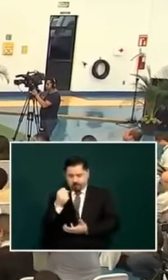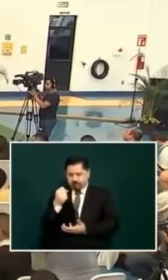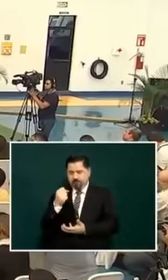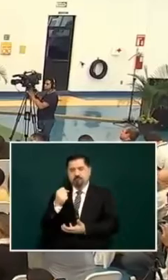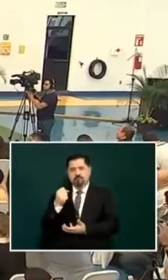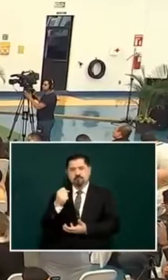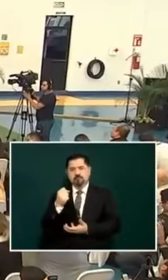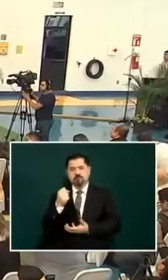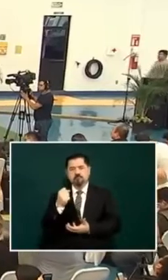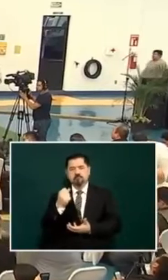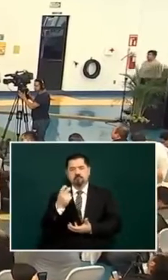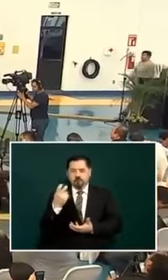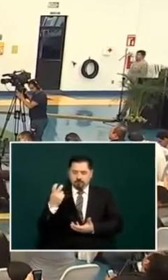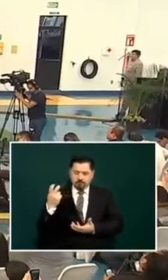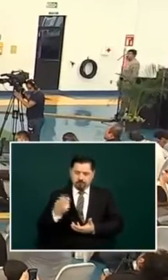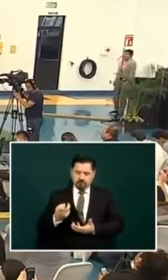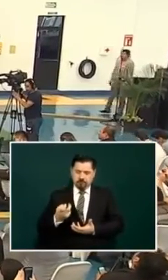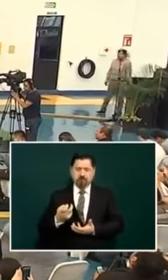fund